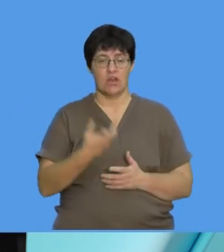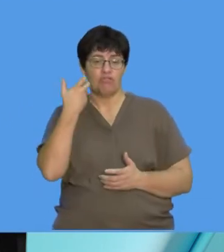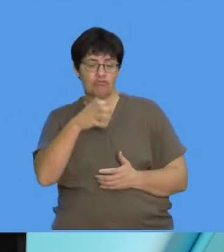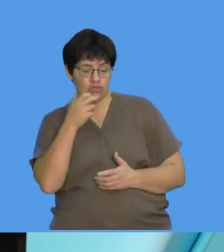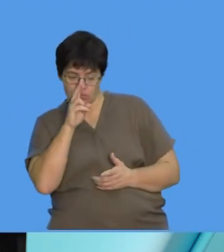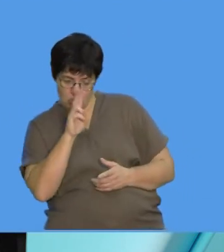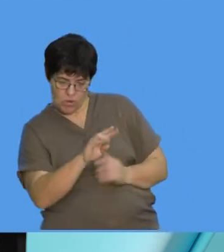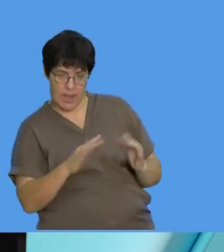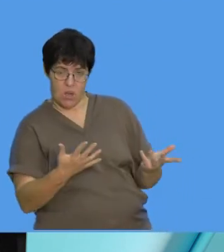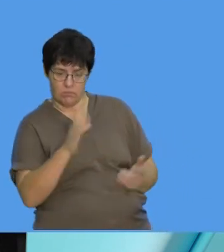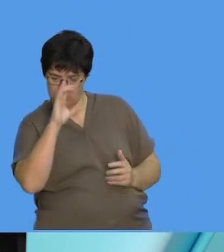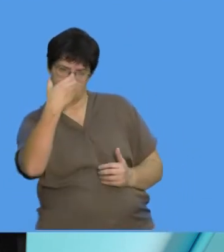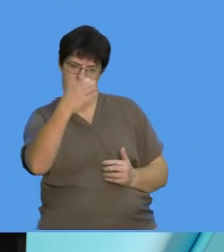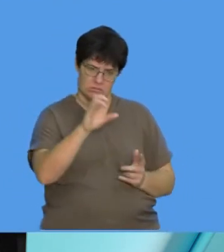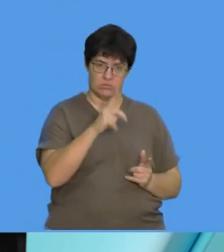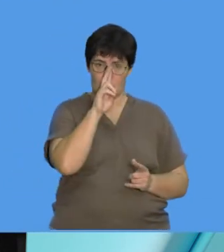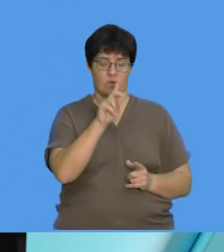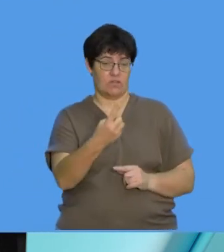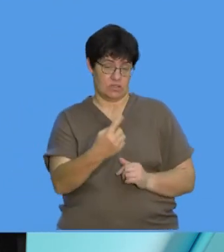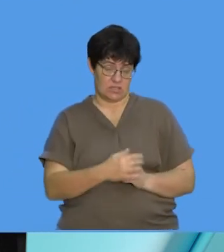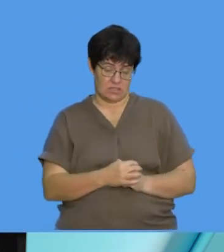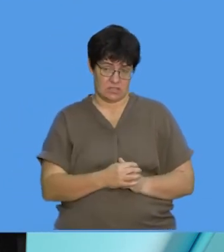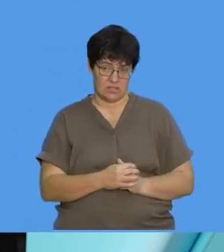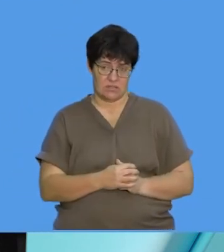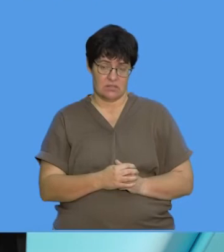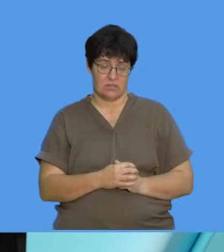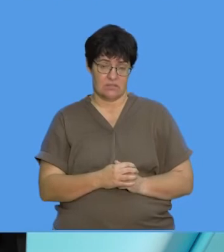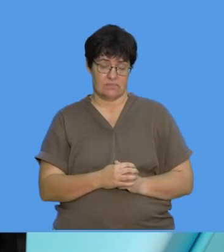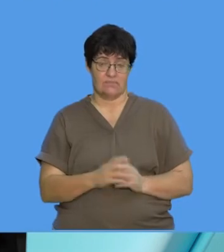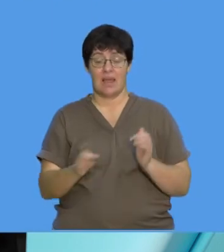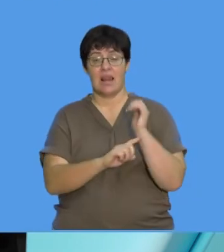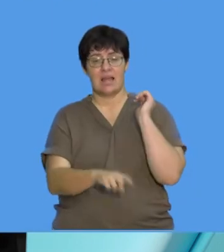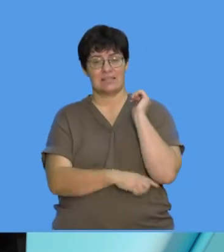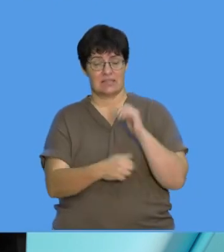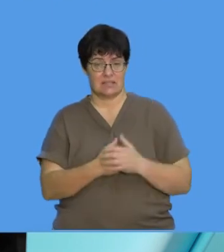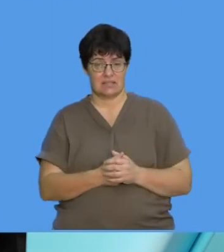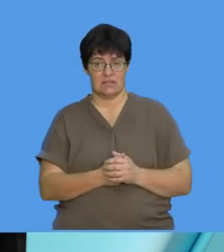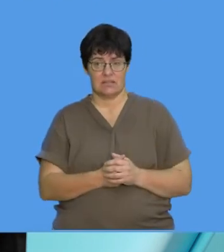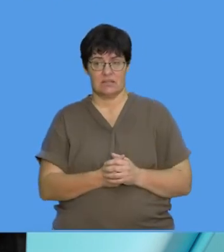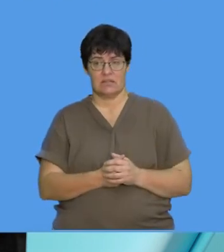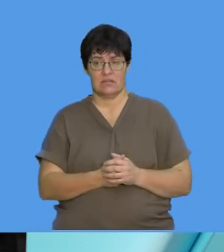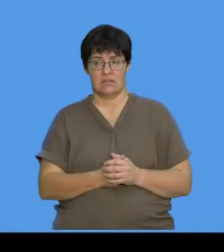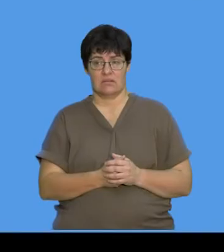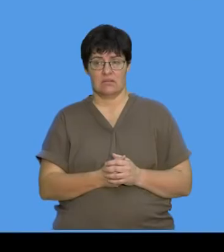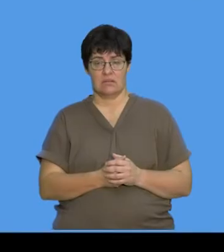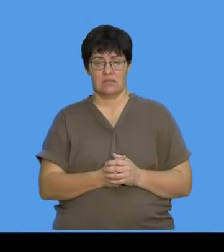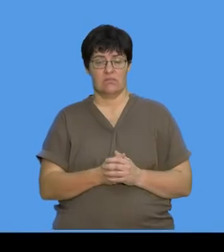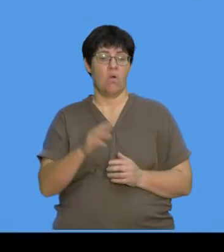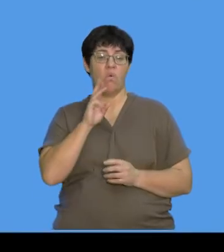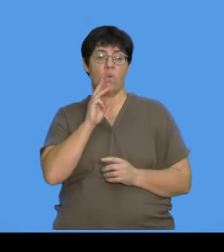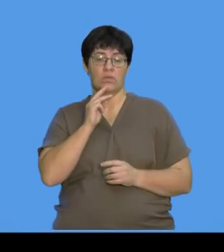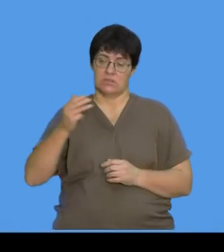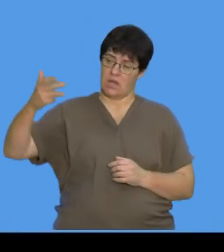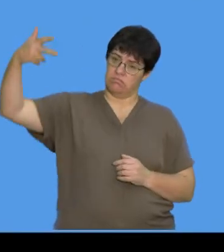green? What does the fruit look like? You know, you need to actually look at your stock. And over here, the last one, don't water